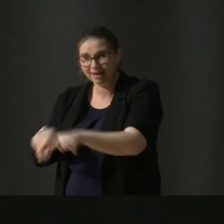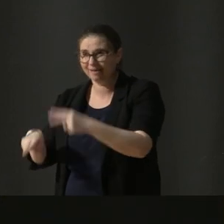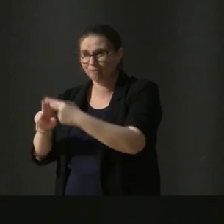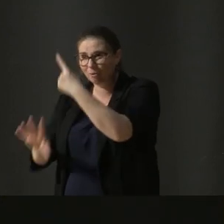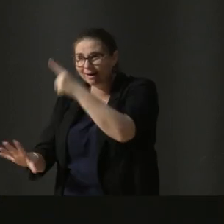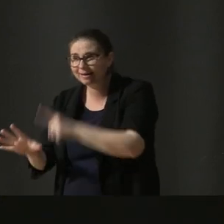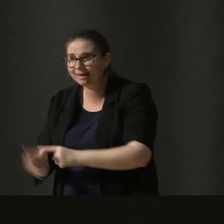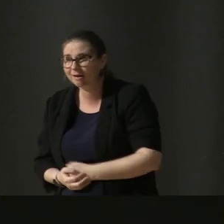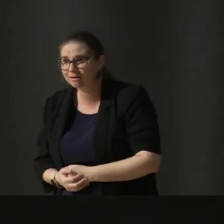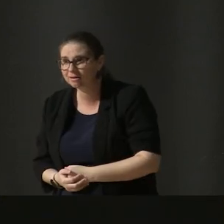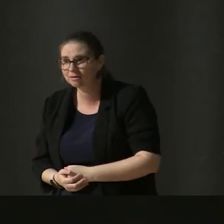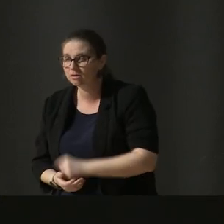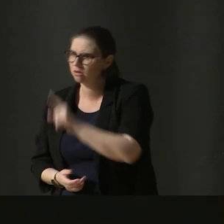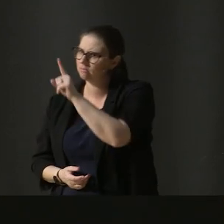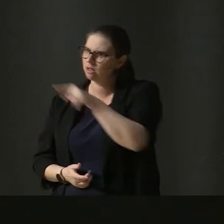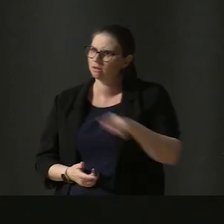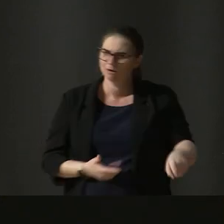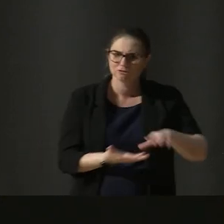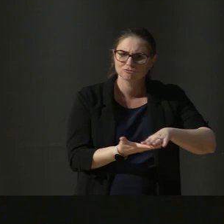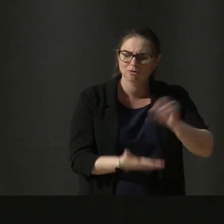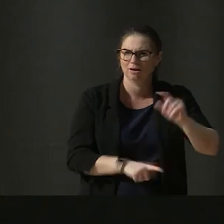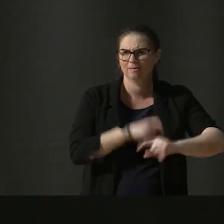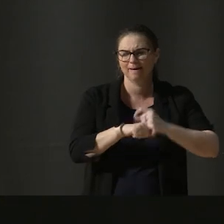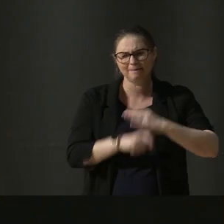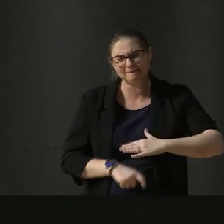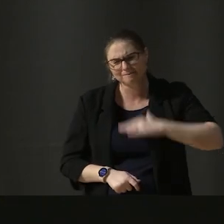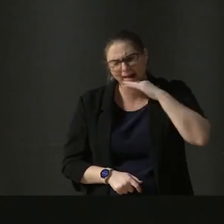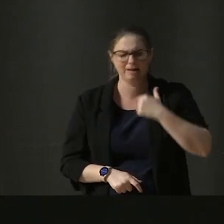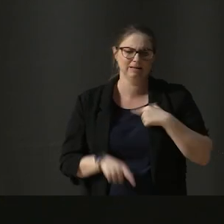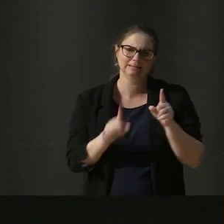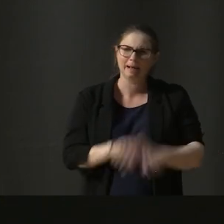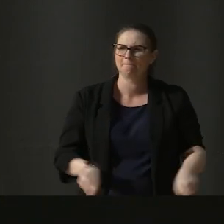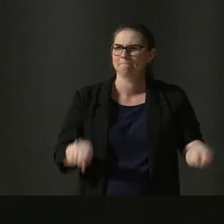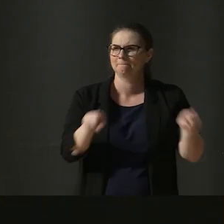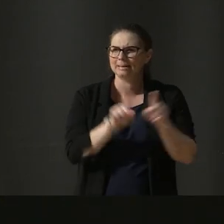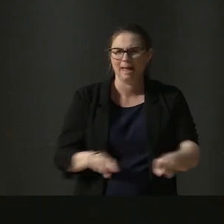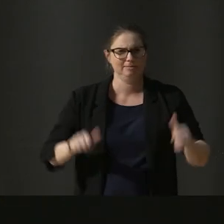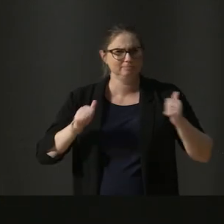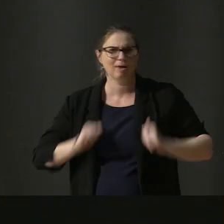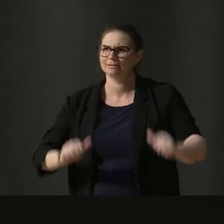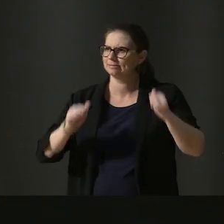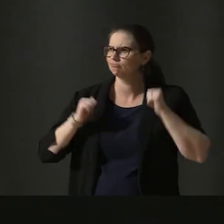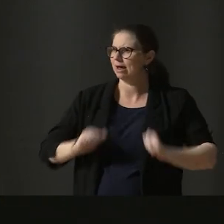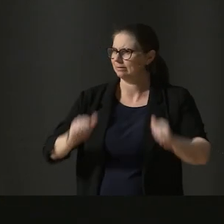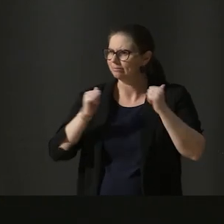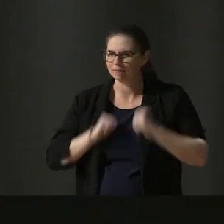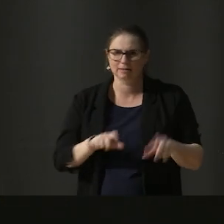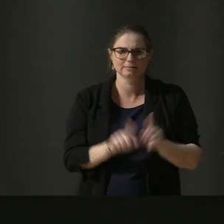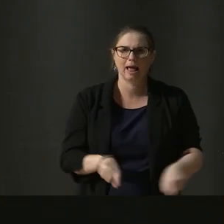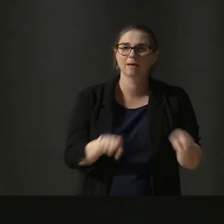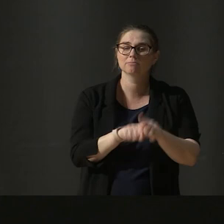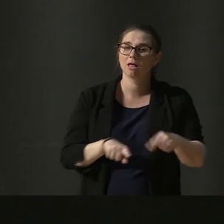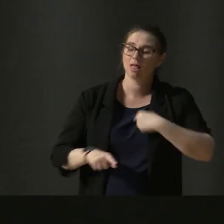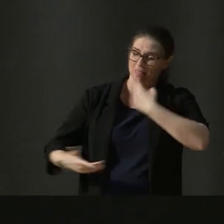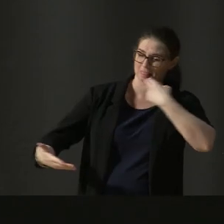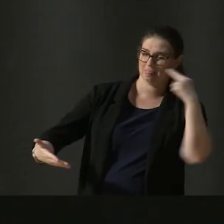But when our students get sick of practicing the same songs over and over again, we call